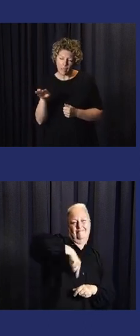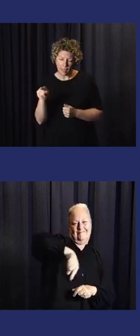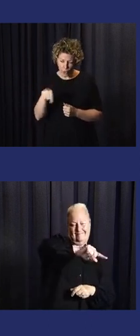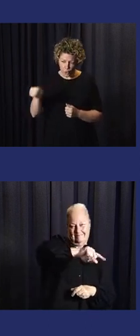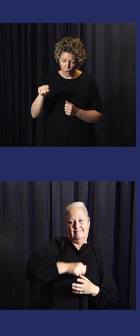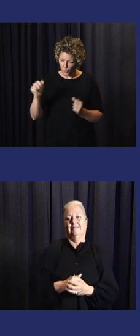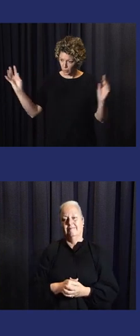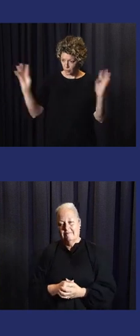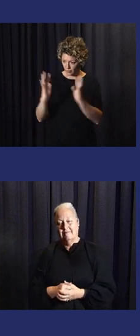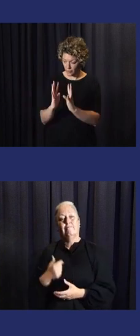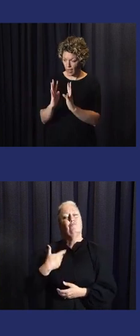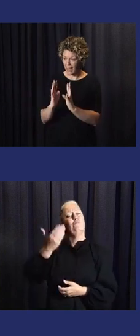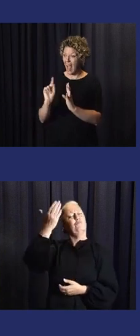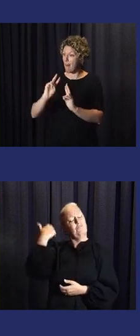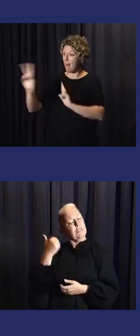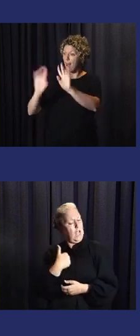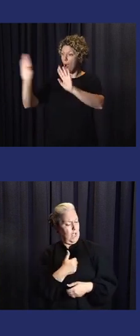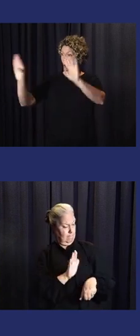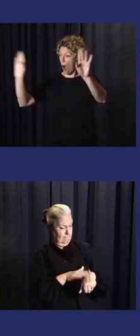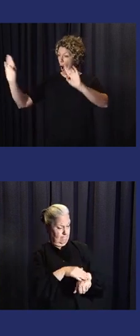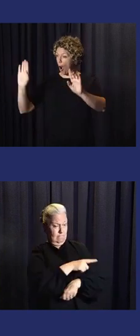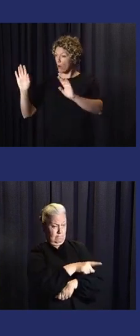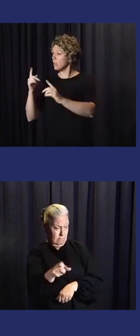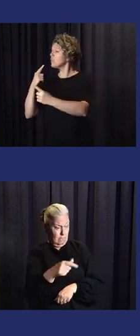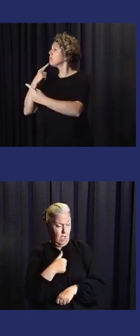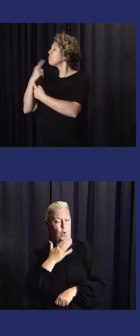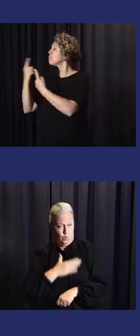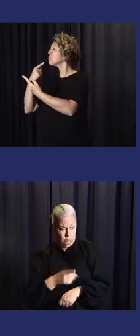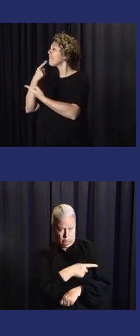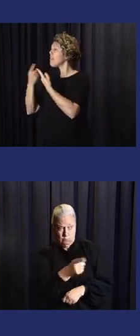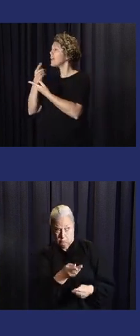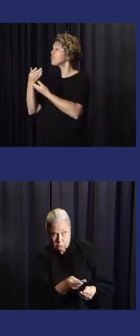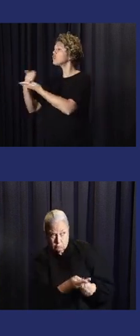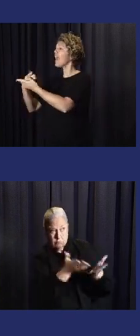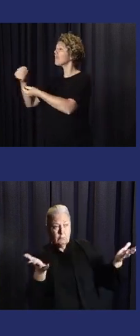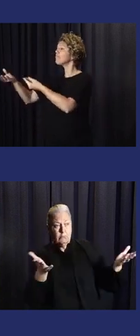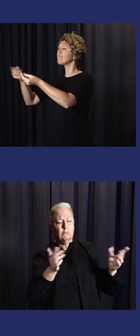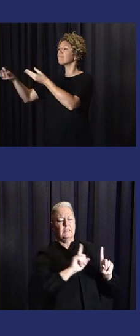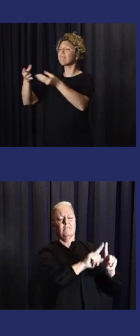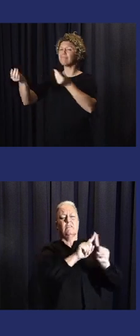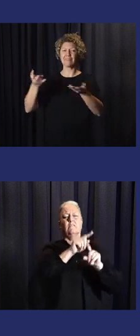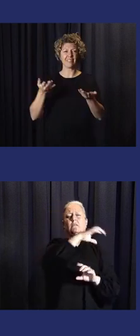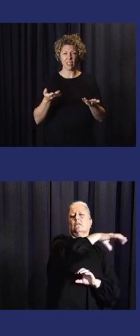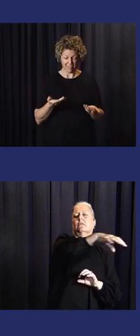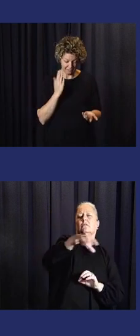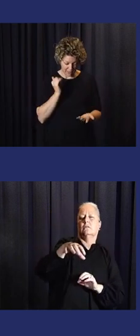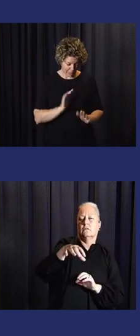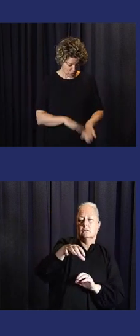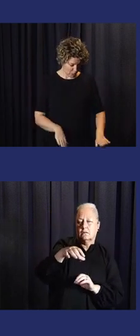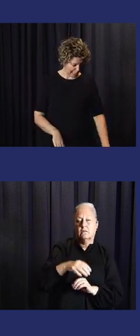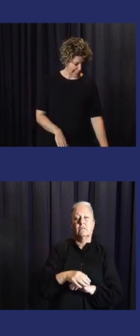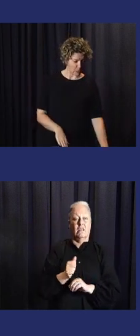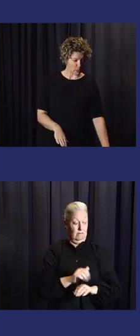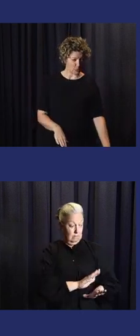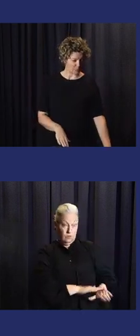work. And I think it's, we should, and I challenged them at the last, I said, I would like you to take this out to all the regions